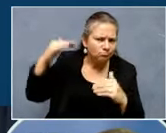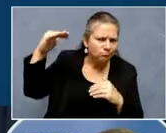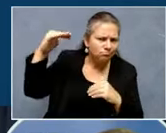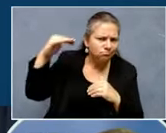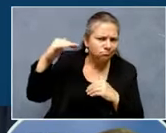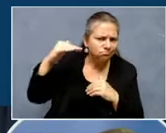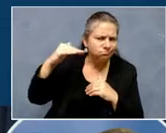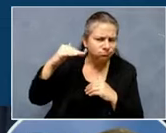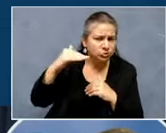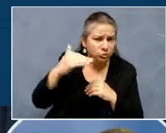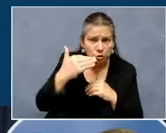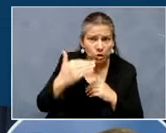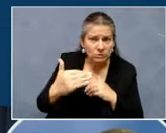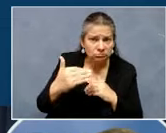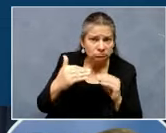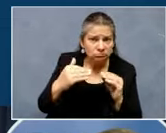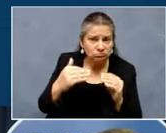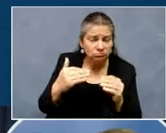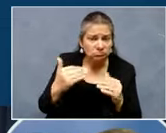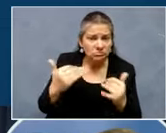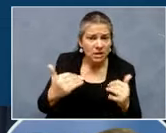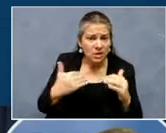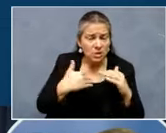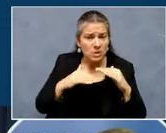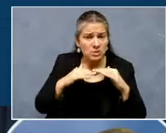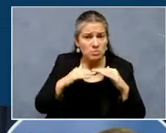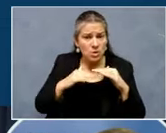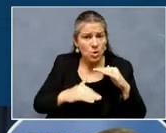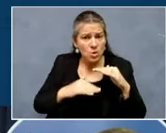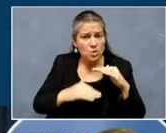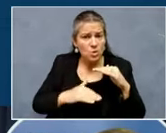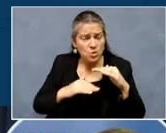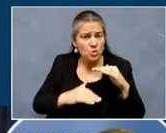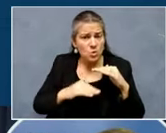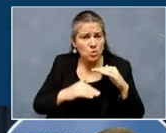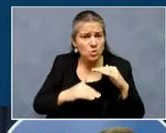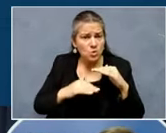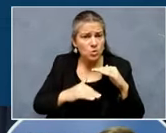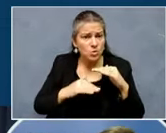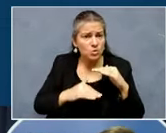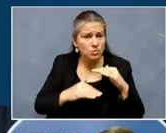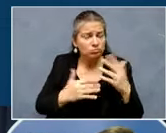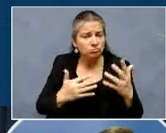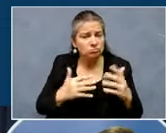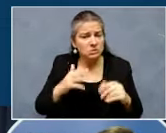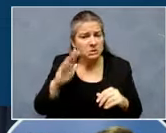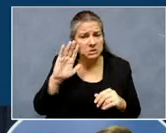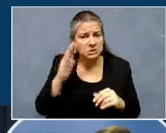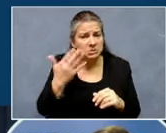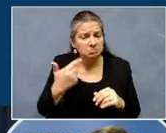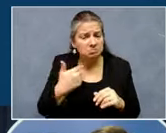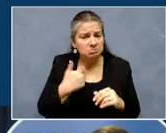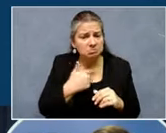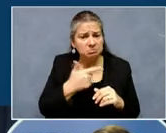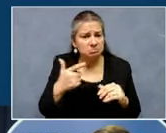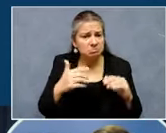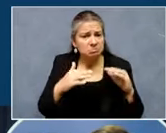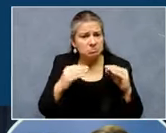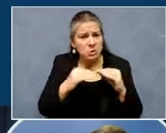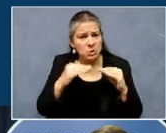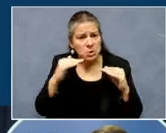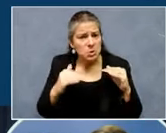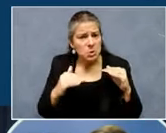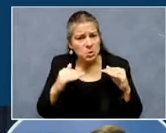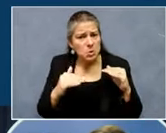below and maybe even significantly below where we were at the